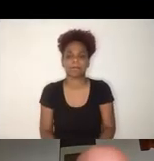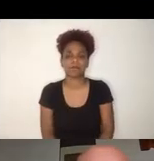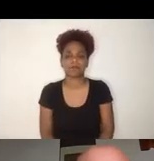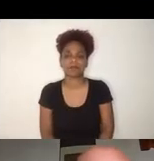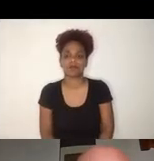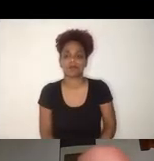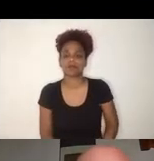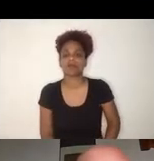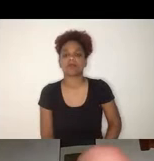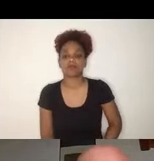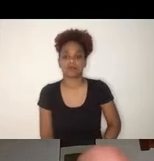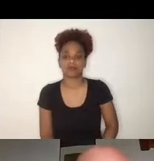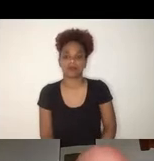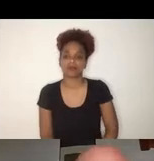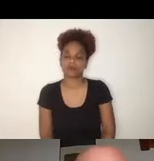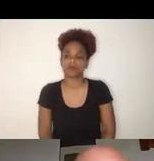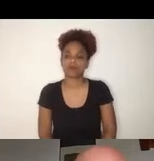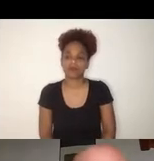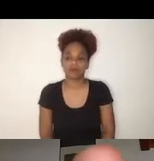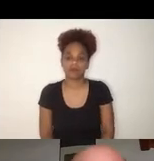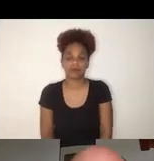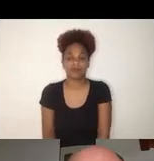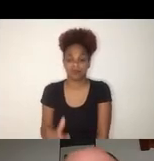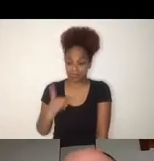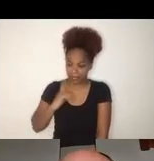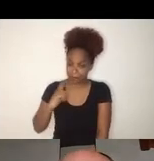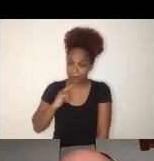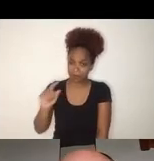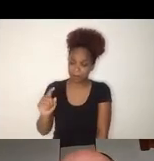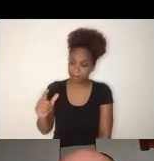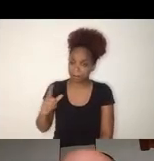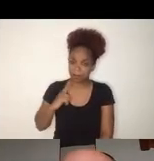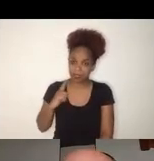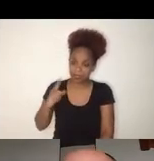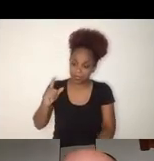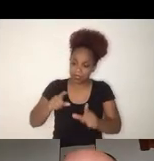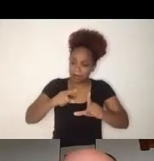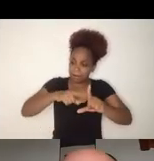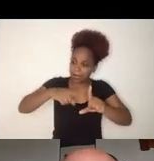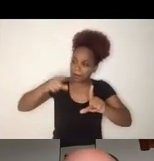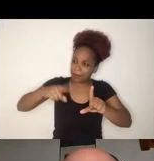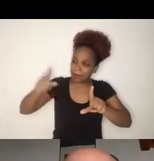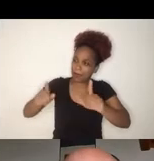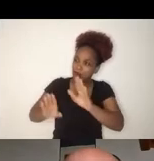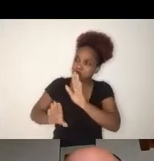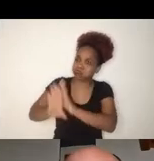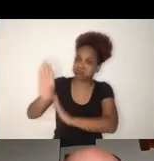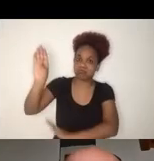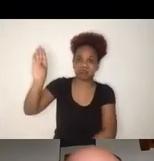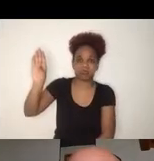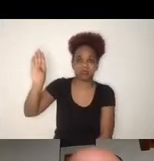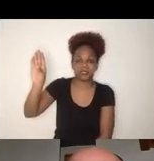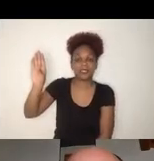increase in all indicators of inequality in education. So the crisis has really